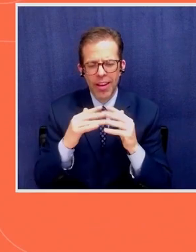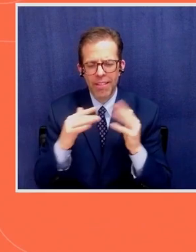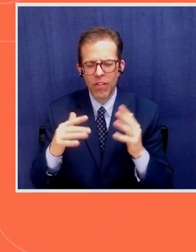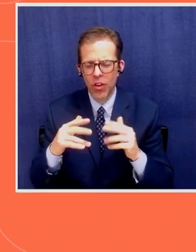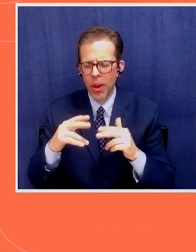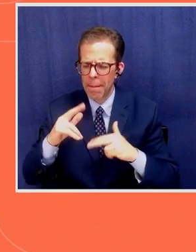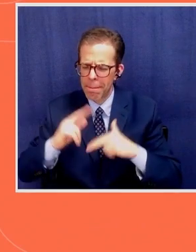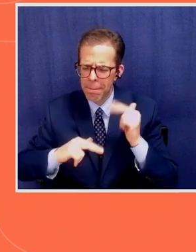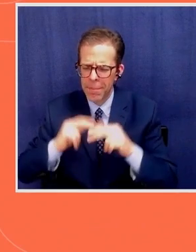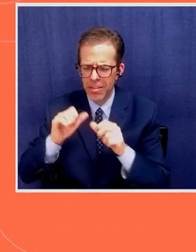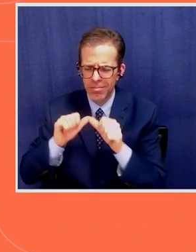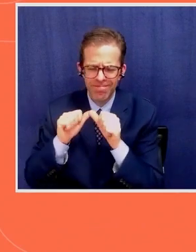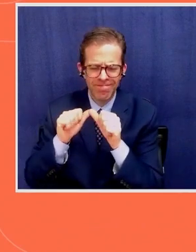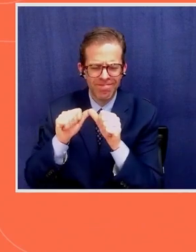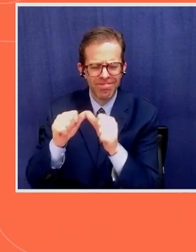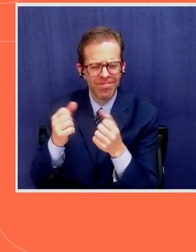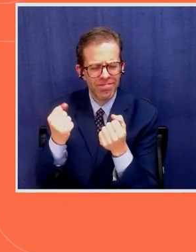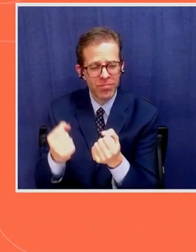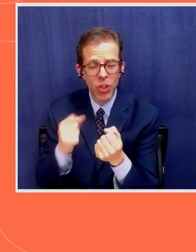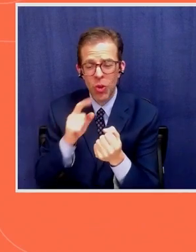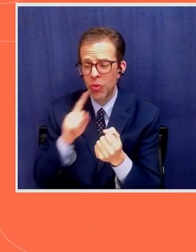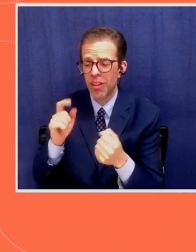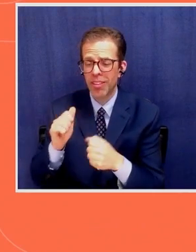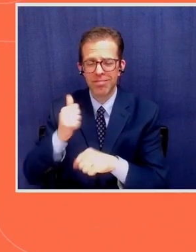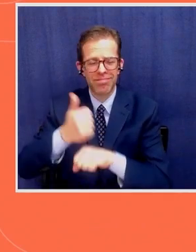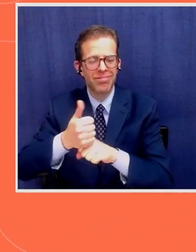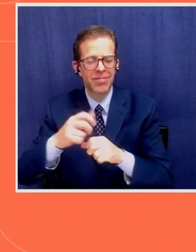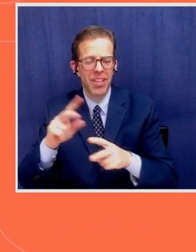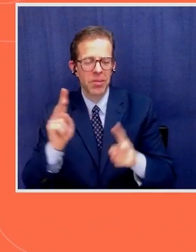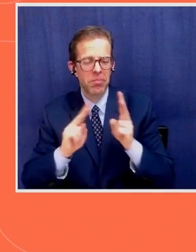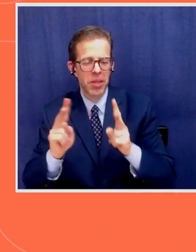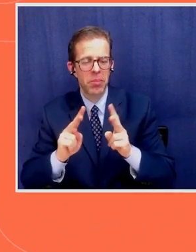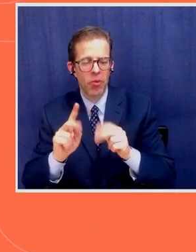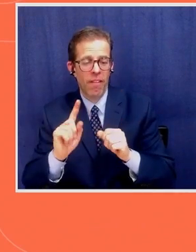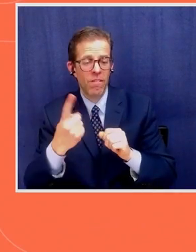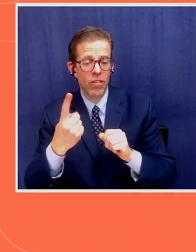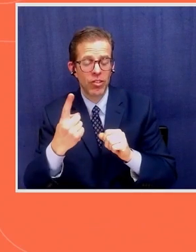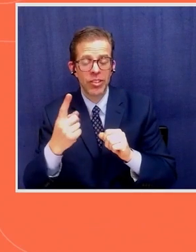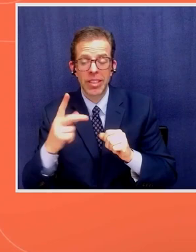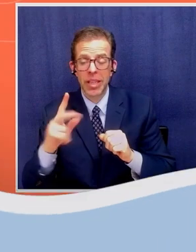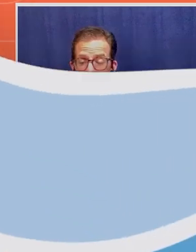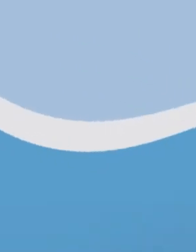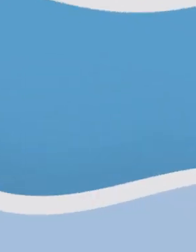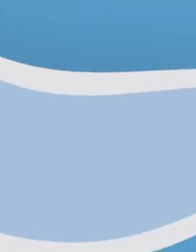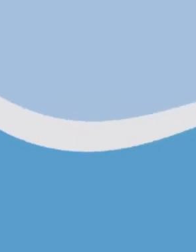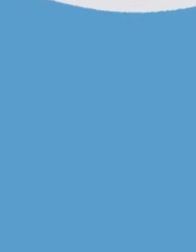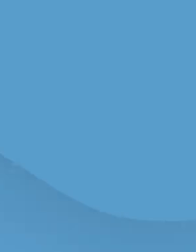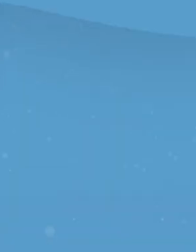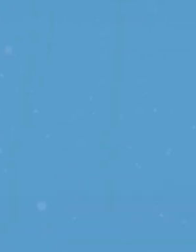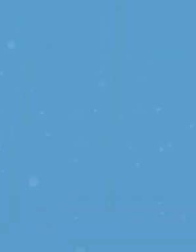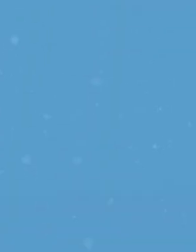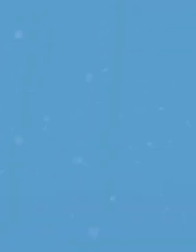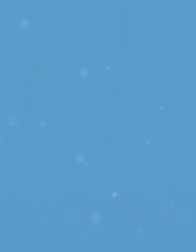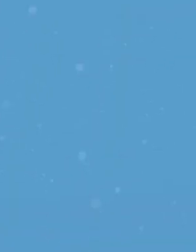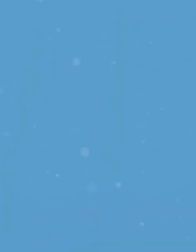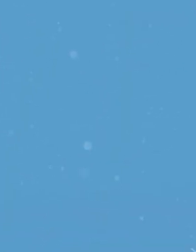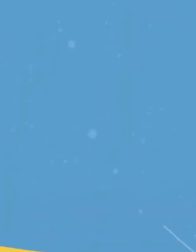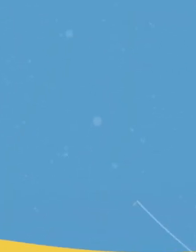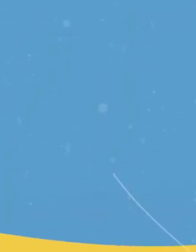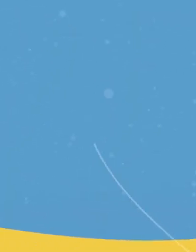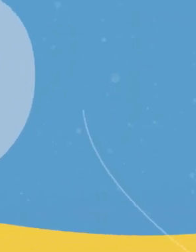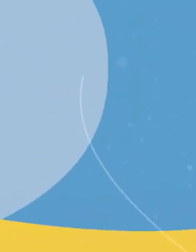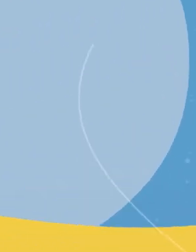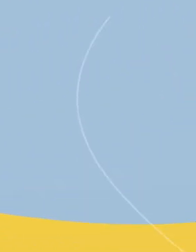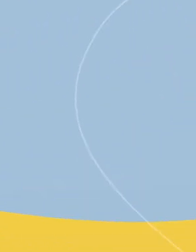and put people first, really people and ocean always together as a system. Thank you. Thank